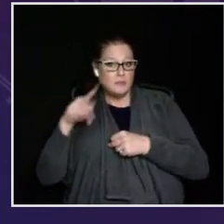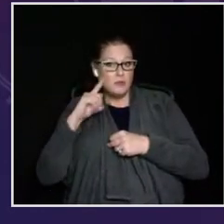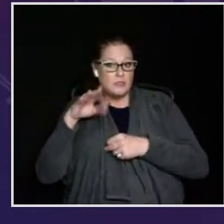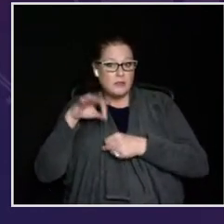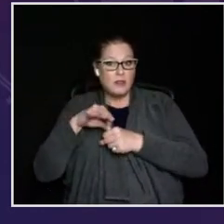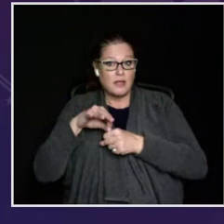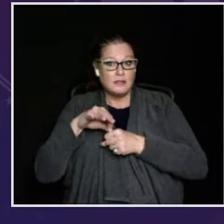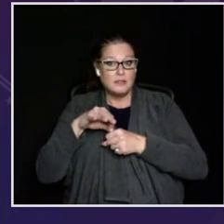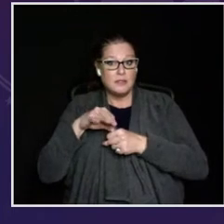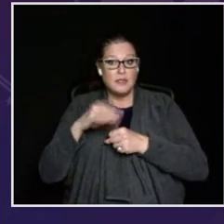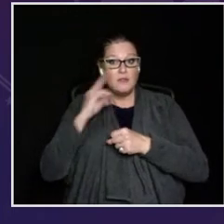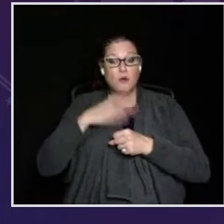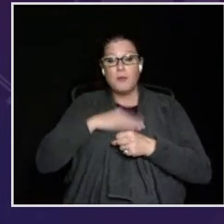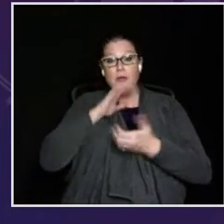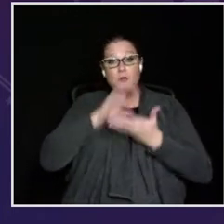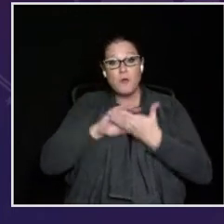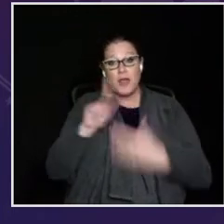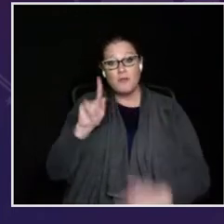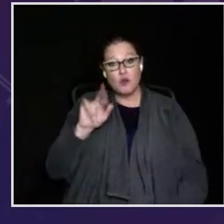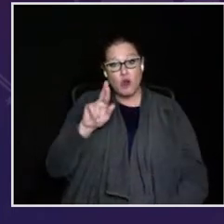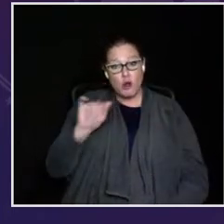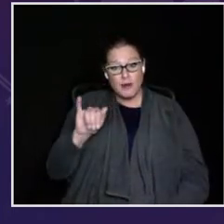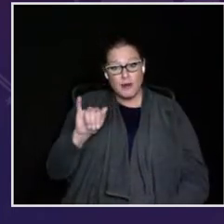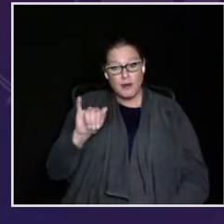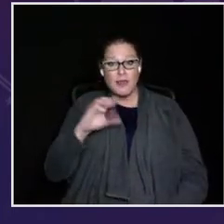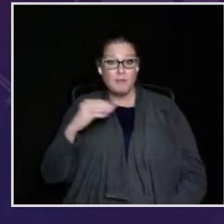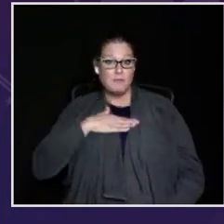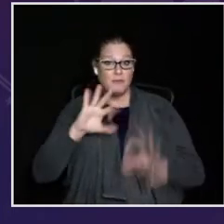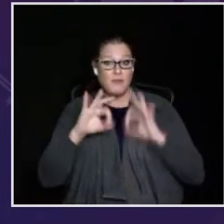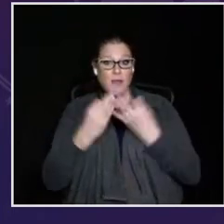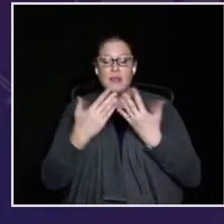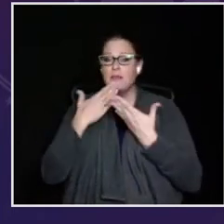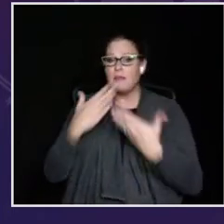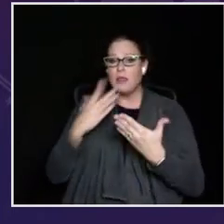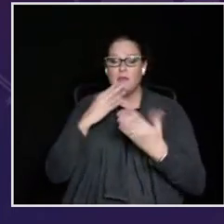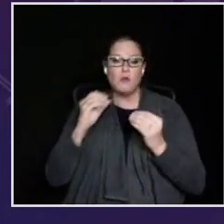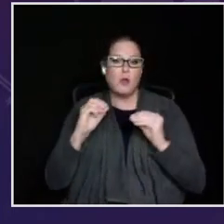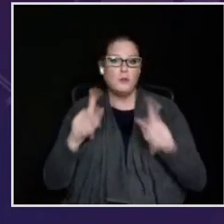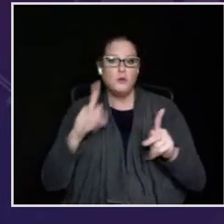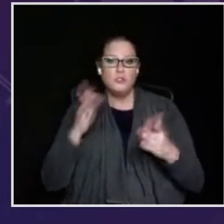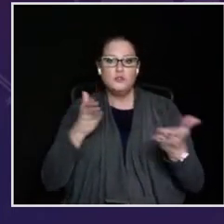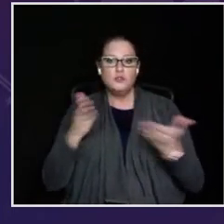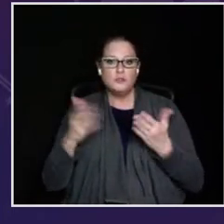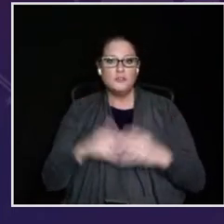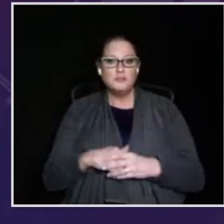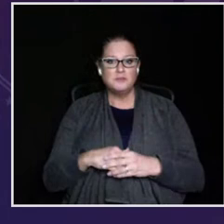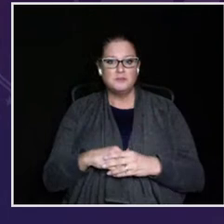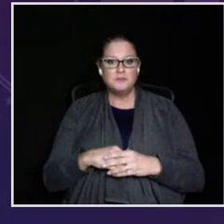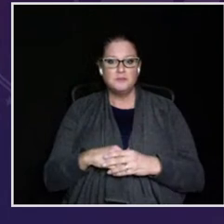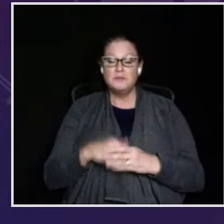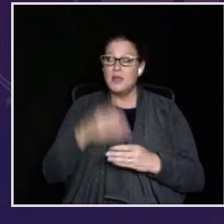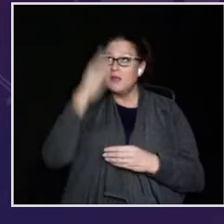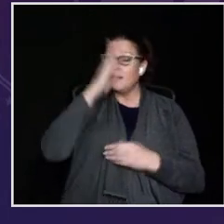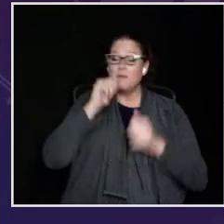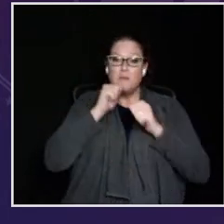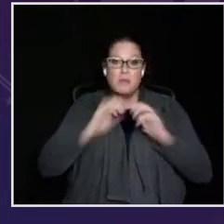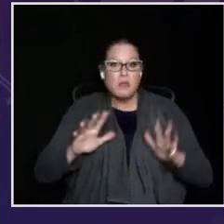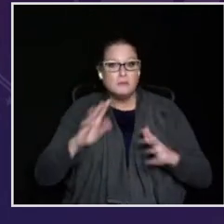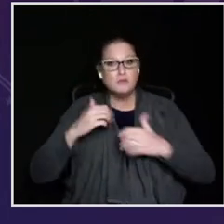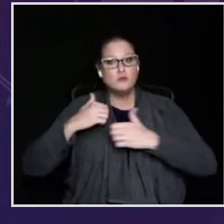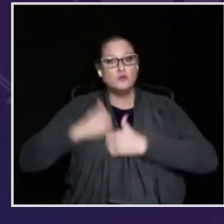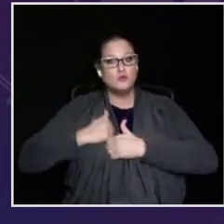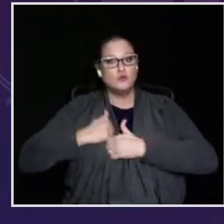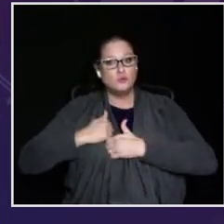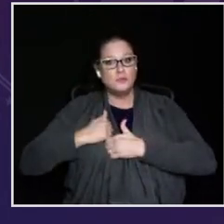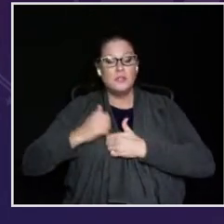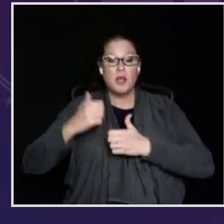Mr. President-elect, Madam Vice President-elect, on behalf of my wife, Kari, and our family, thank you for this